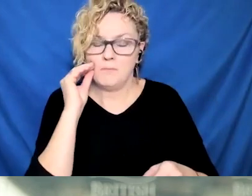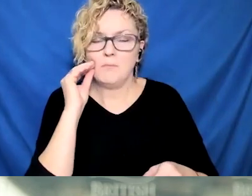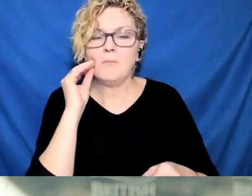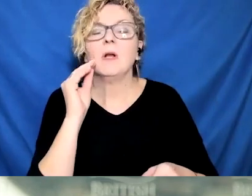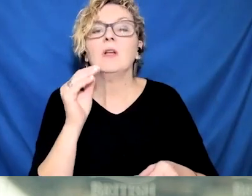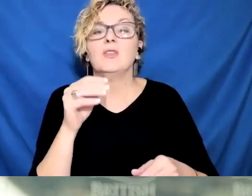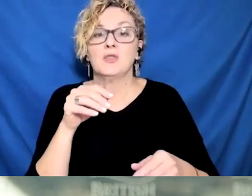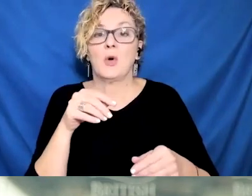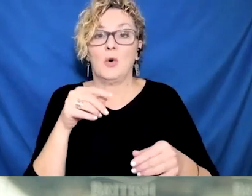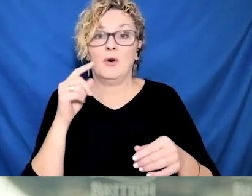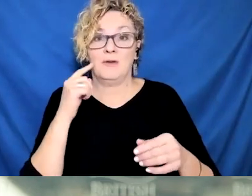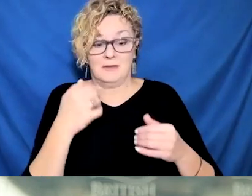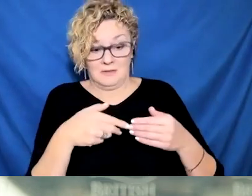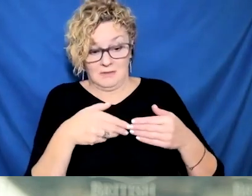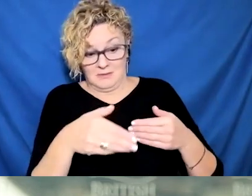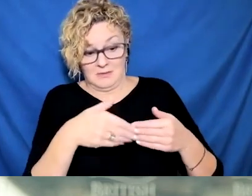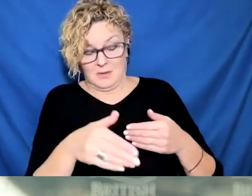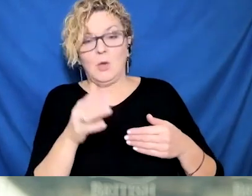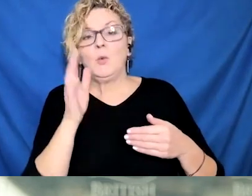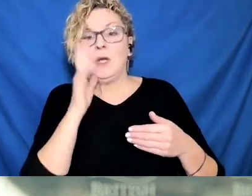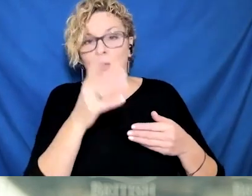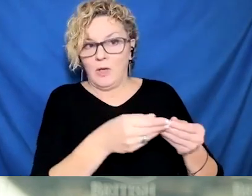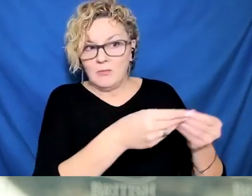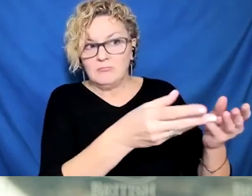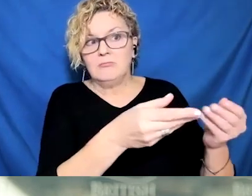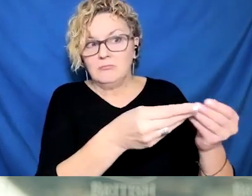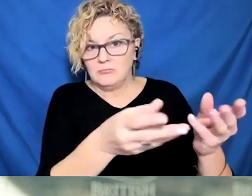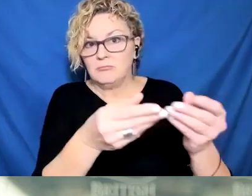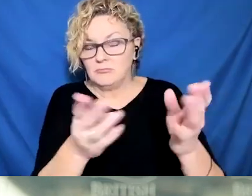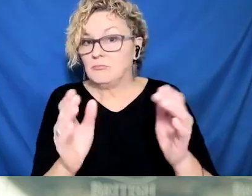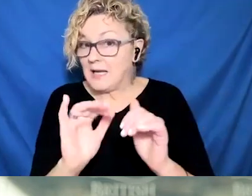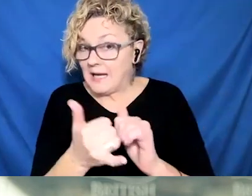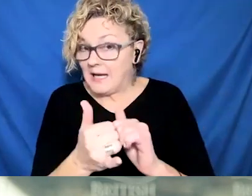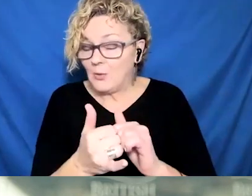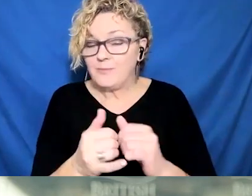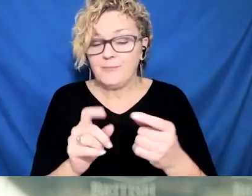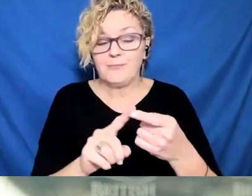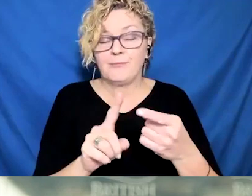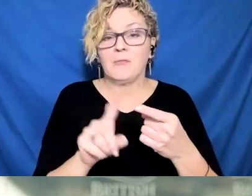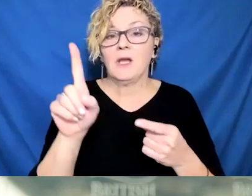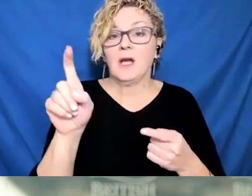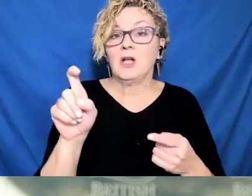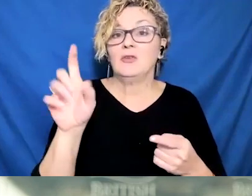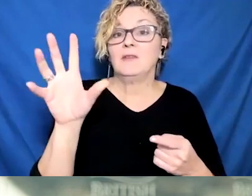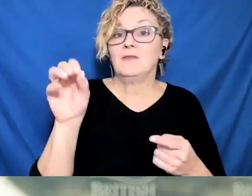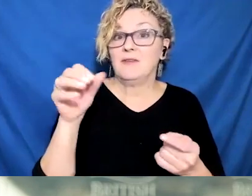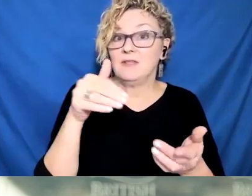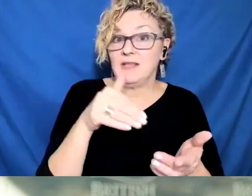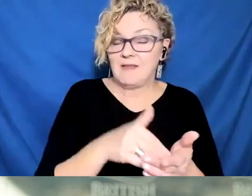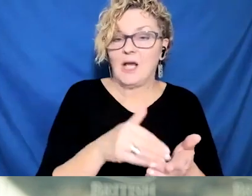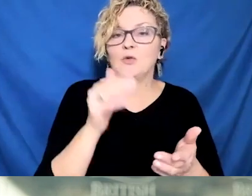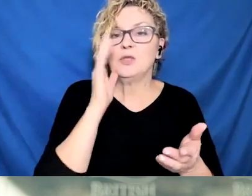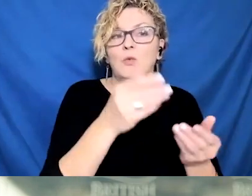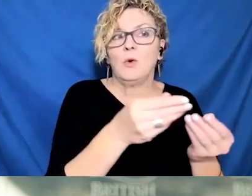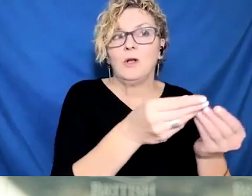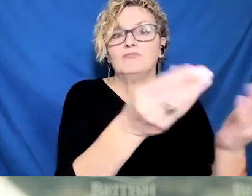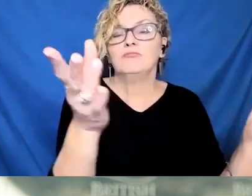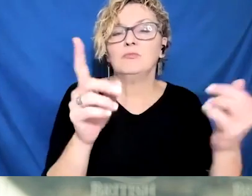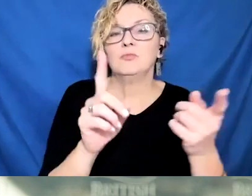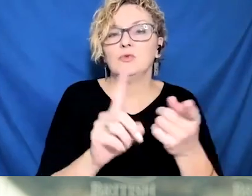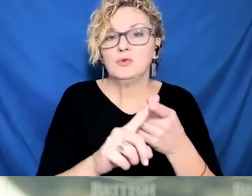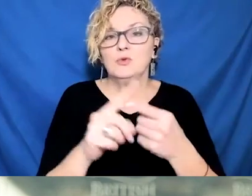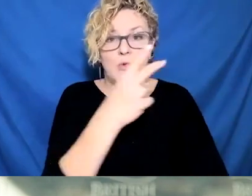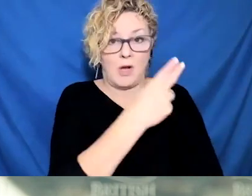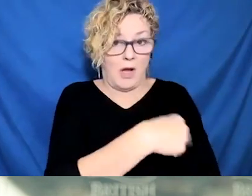healthcare professionals in public health across the problems who are working tirelessly day and night to get us through the pandemic.